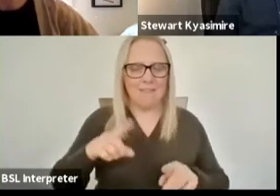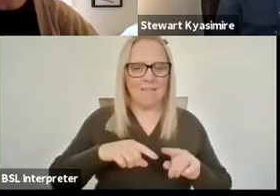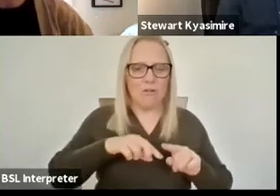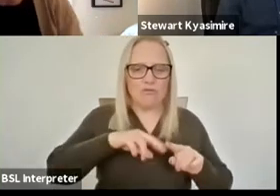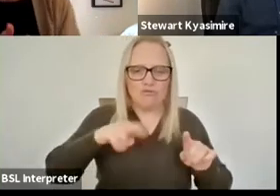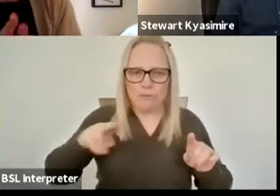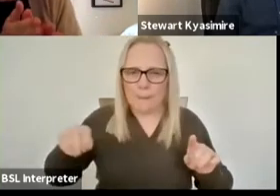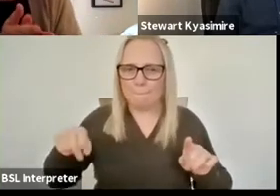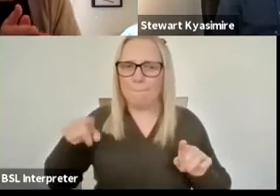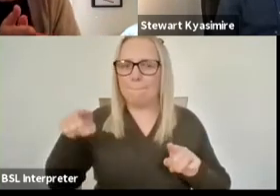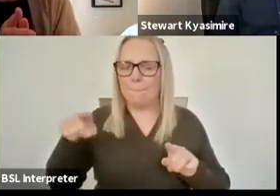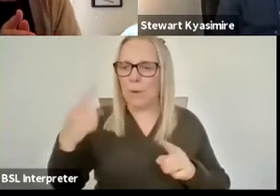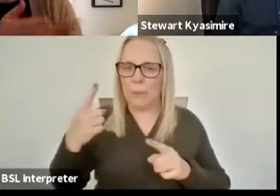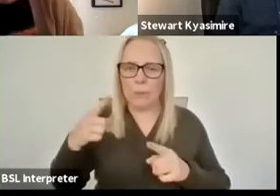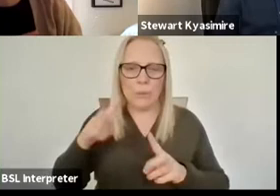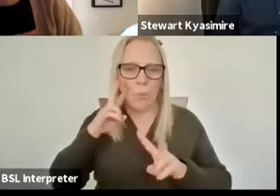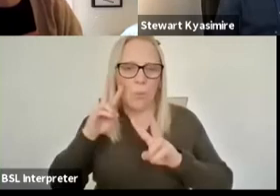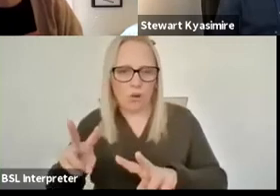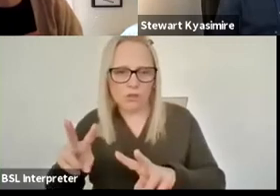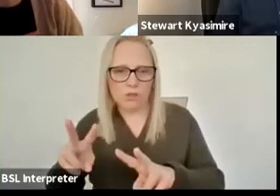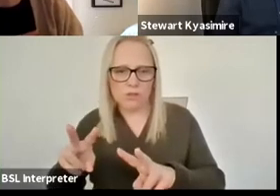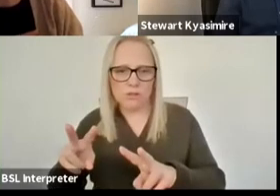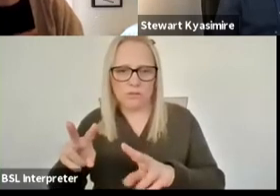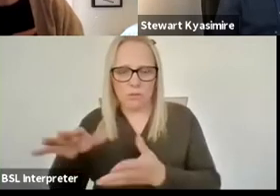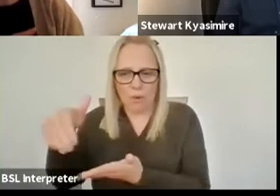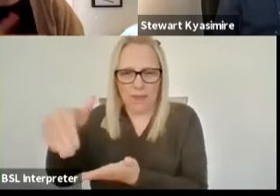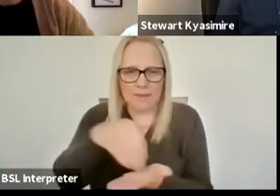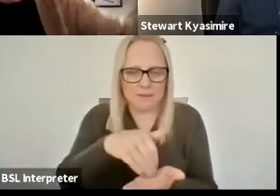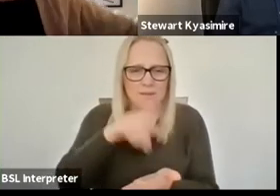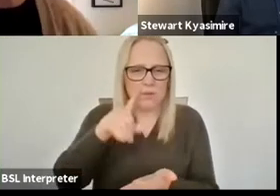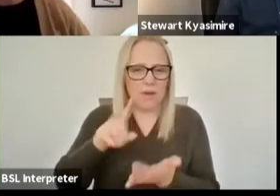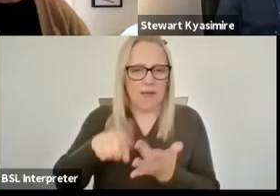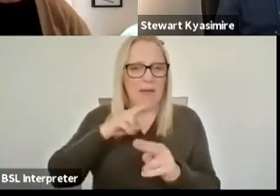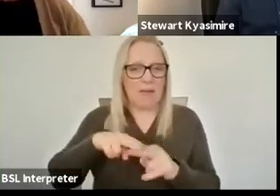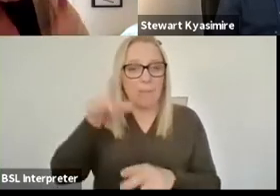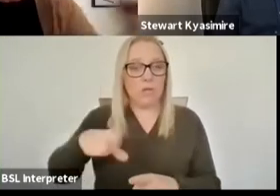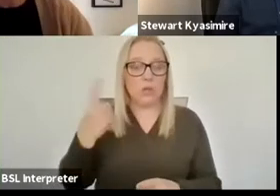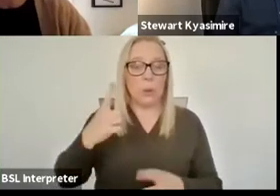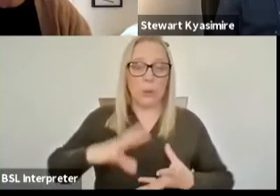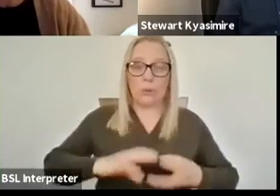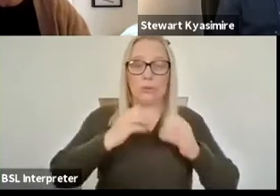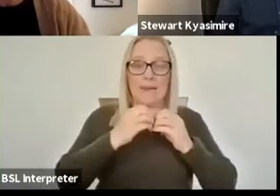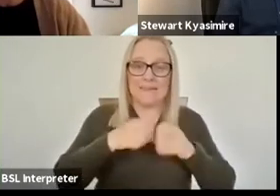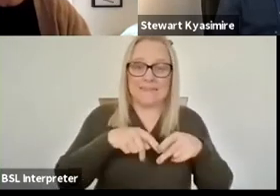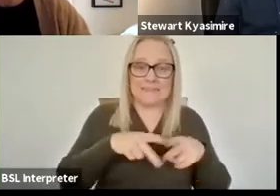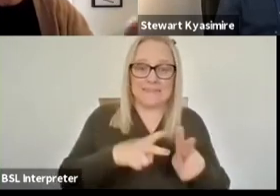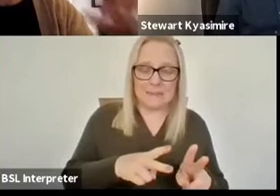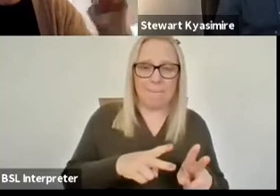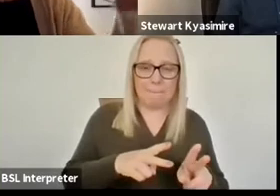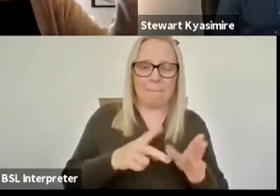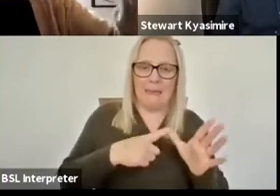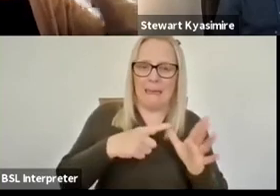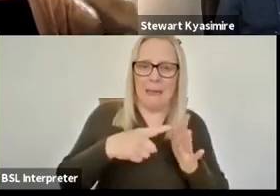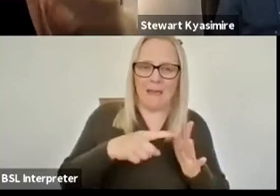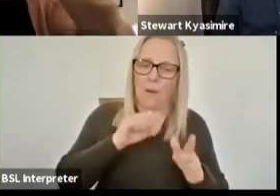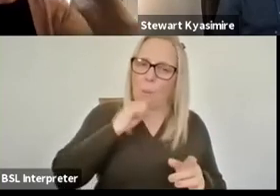from the world if you change the viewpoint of the person who writes your initial algorithm you change everything you change everything that that ai does it's the